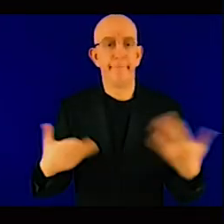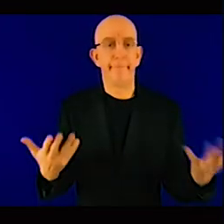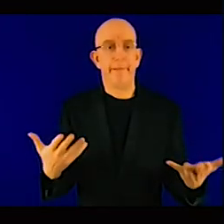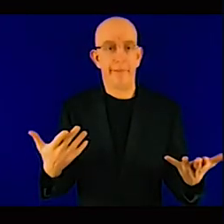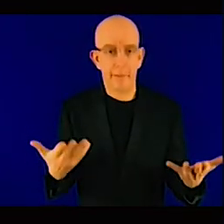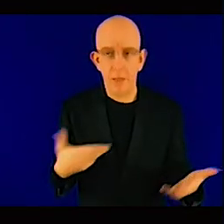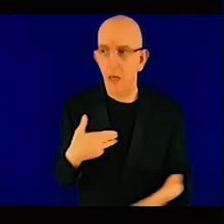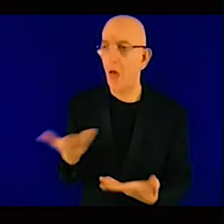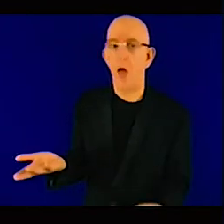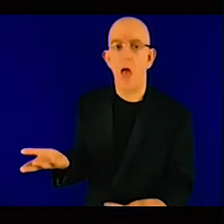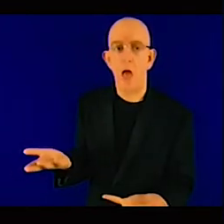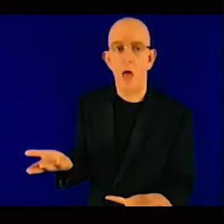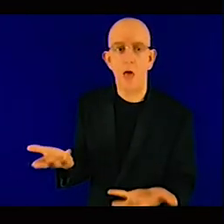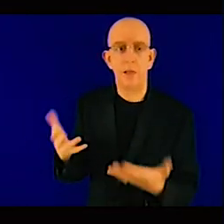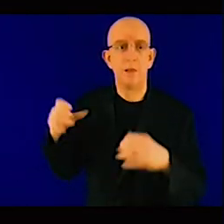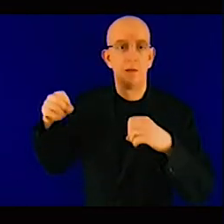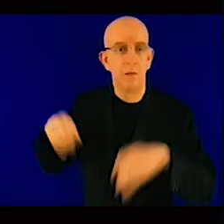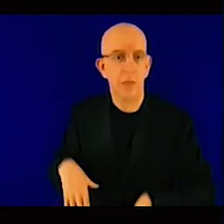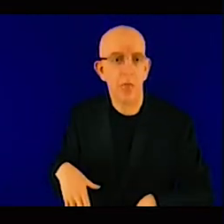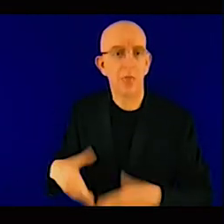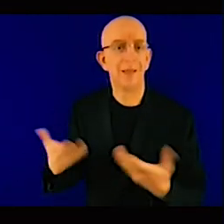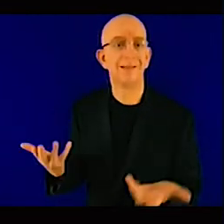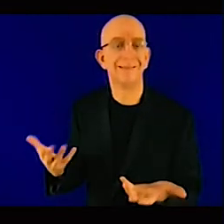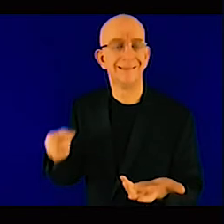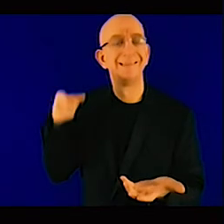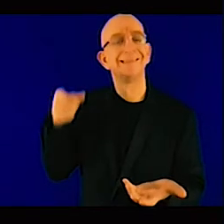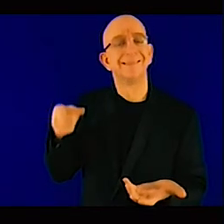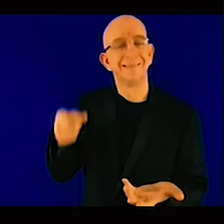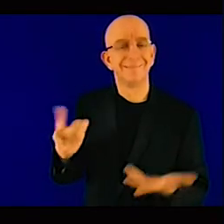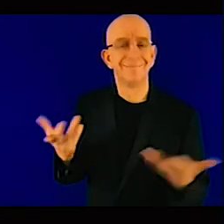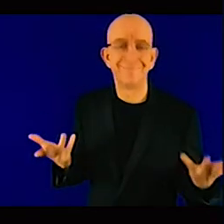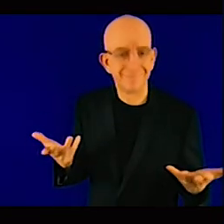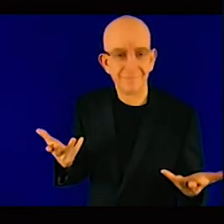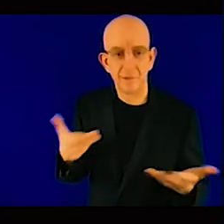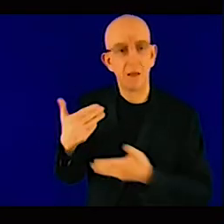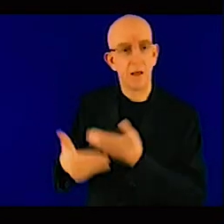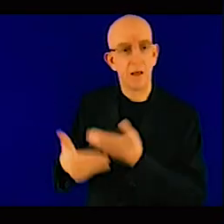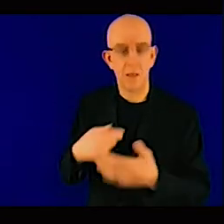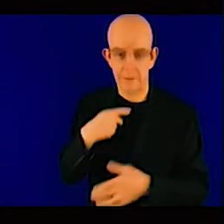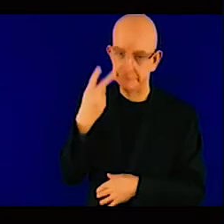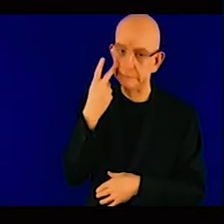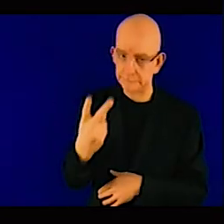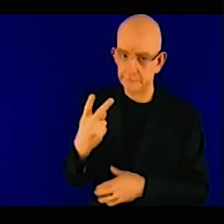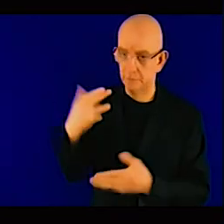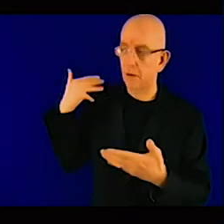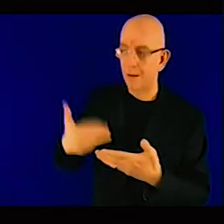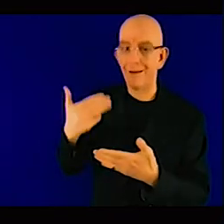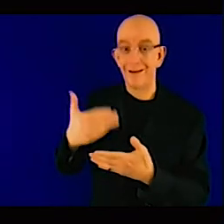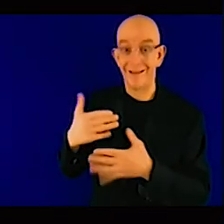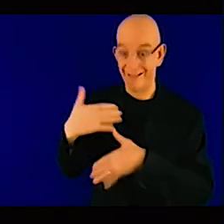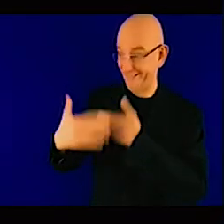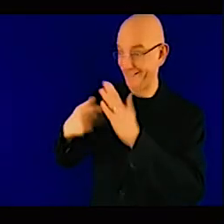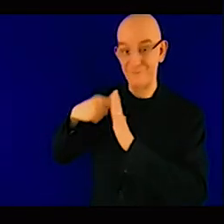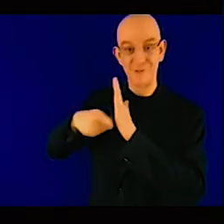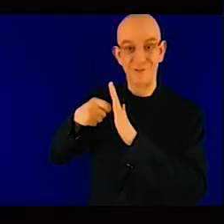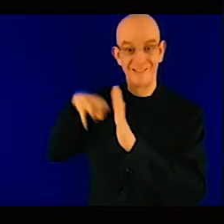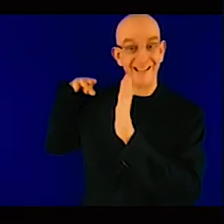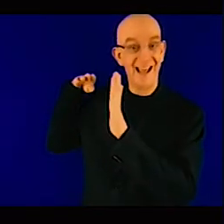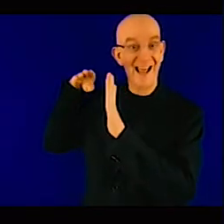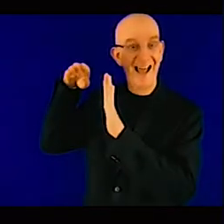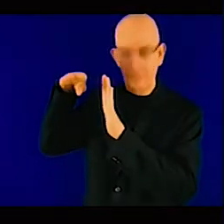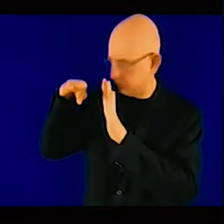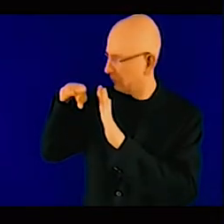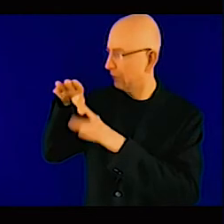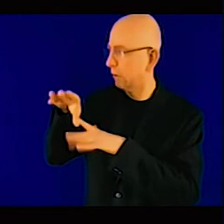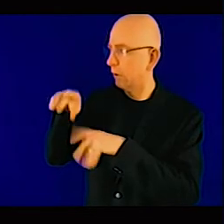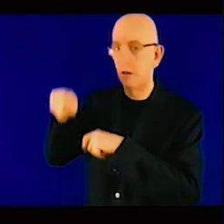in the number of projects that the private sector is willing to do over the past four to five years which is a